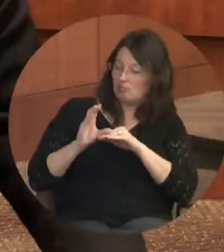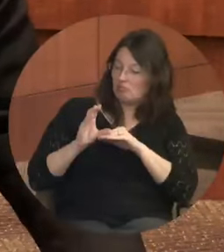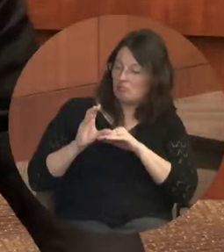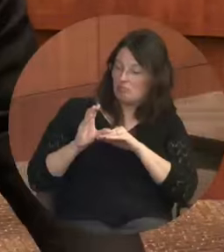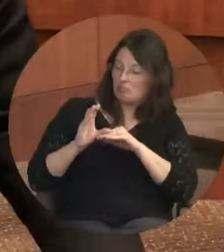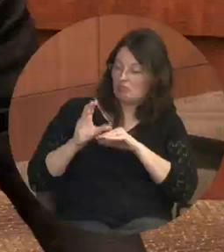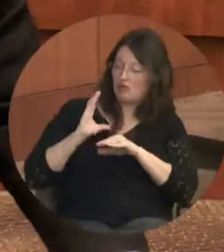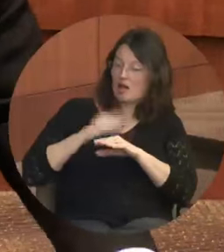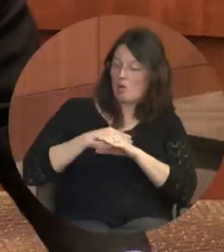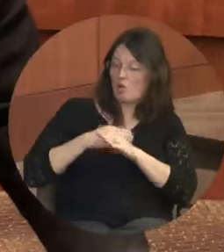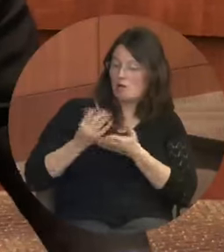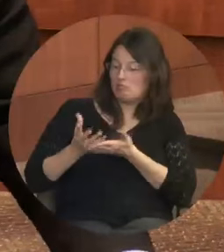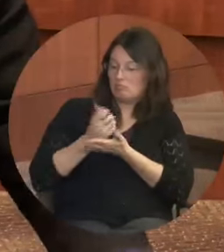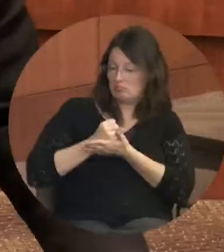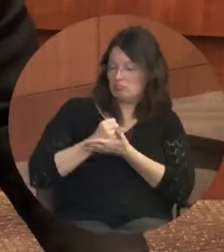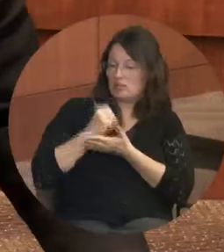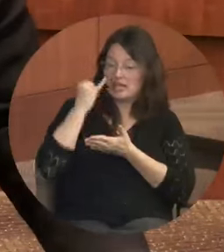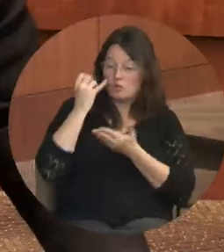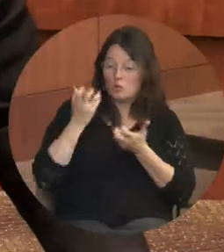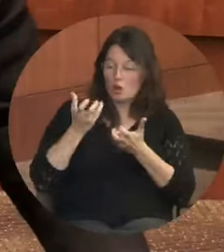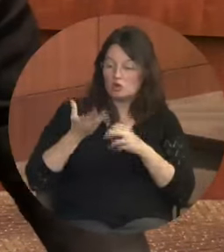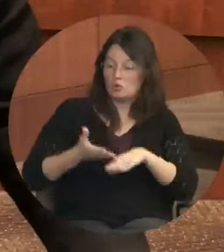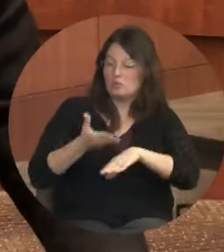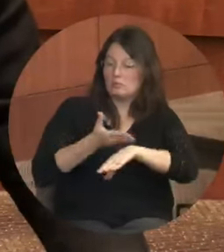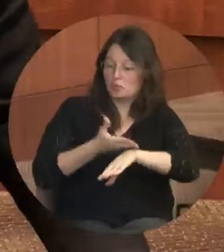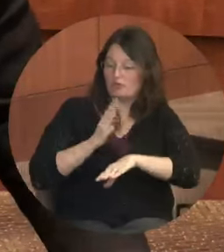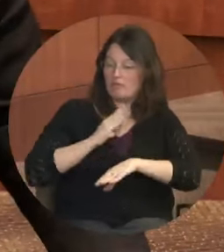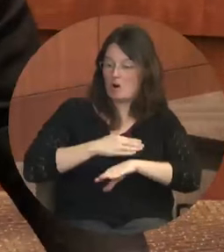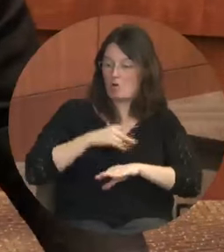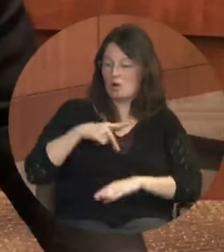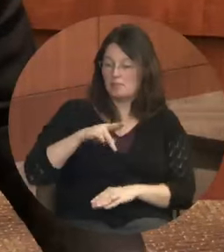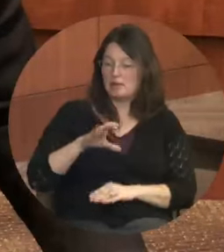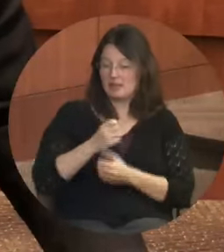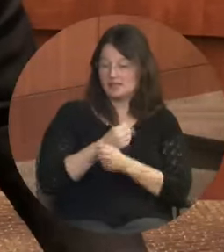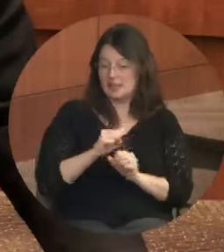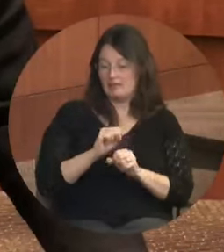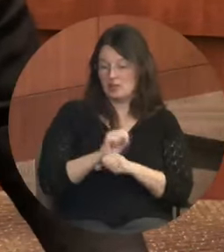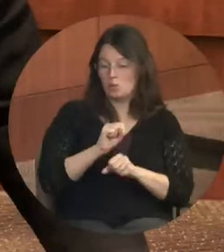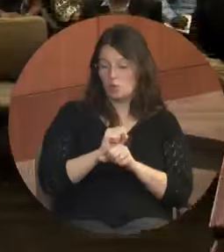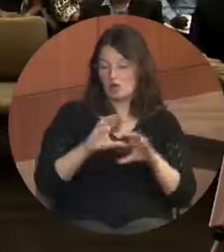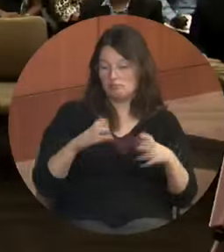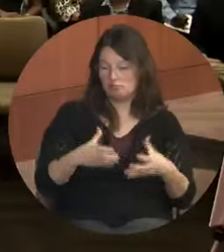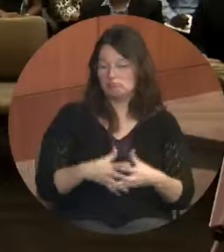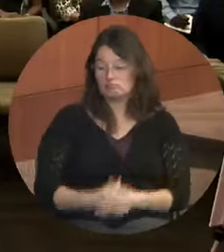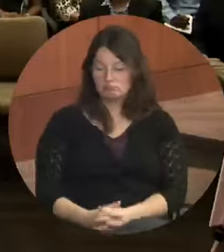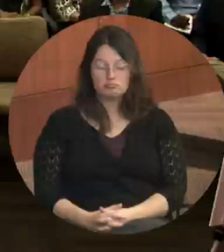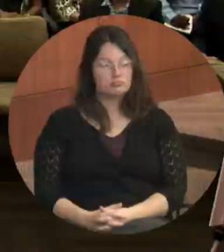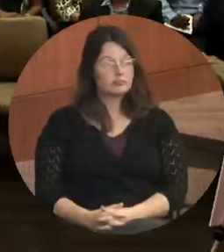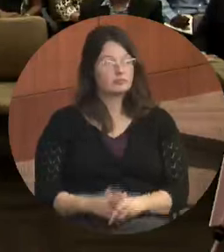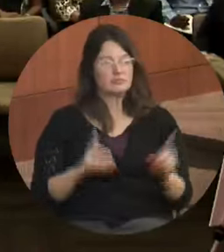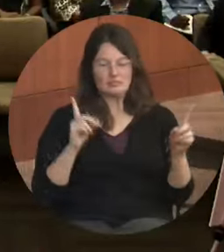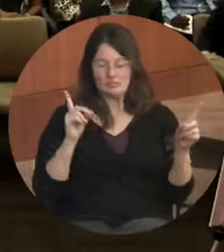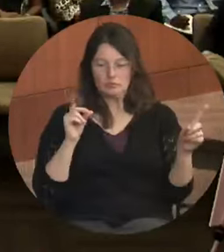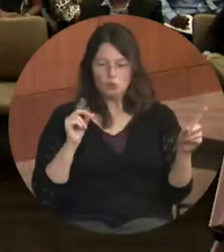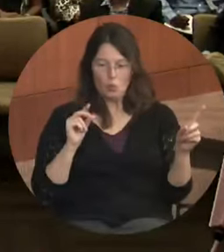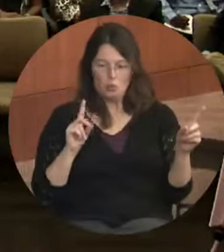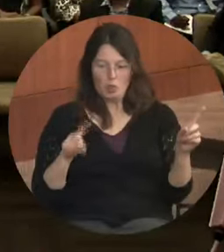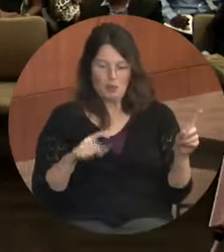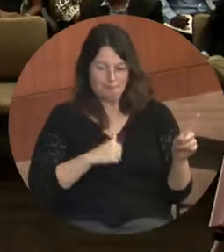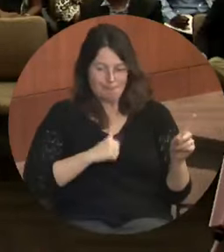the size of our public safety workforce. So that's what we're talking about there. Yes? One more question. A follow-up.